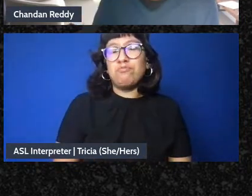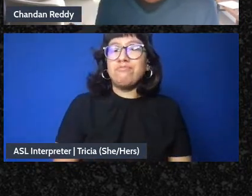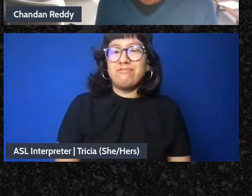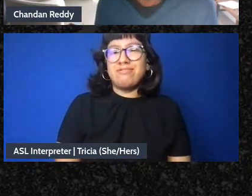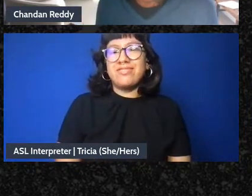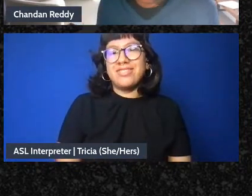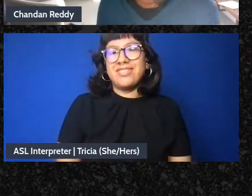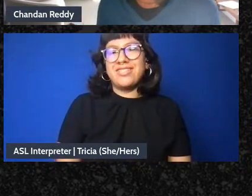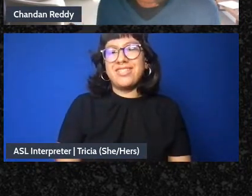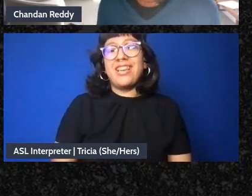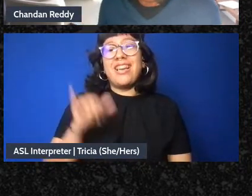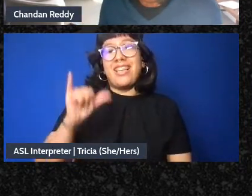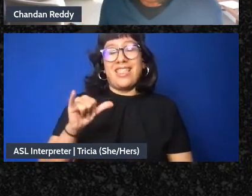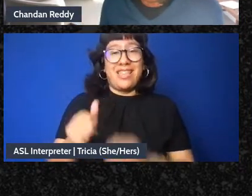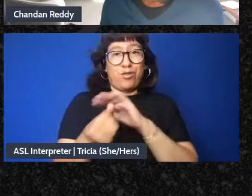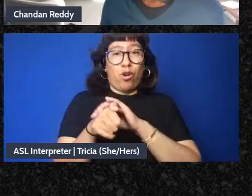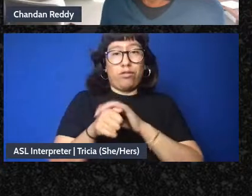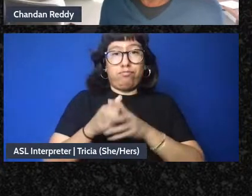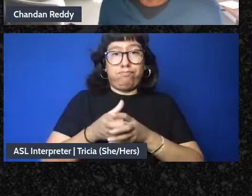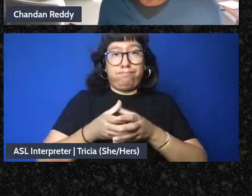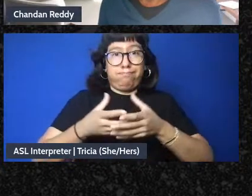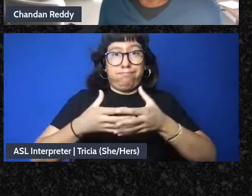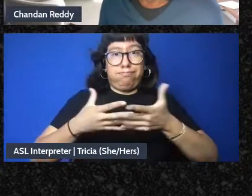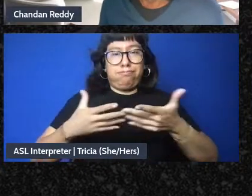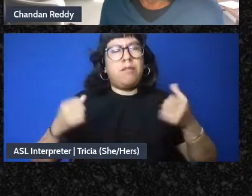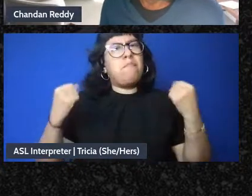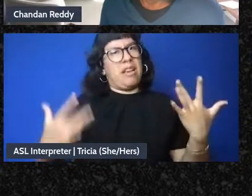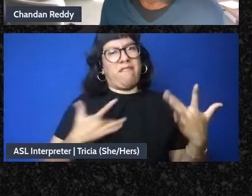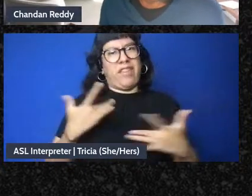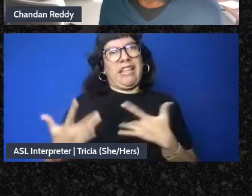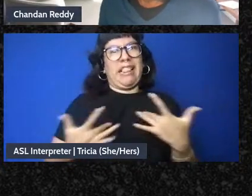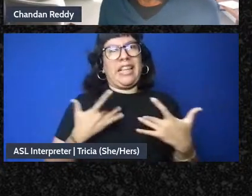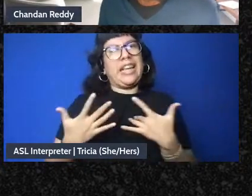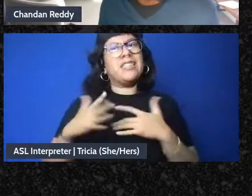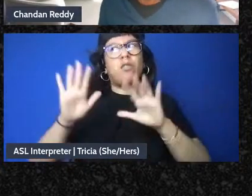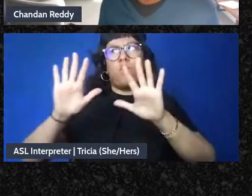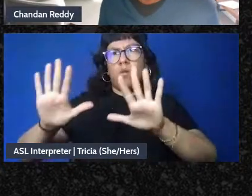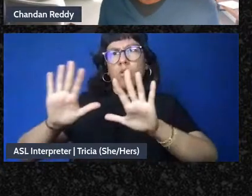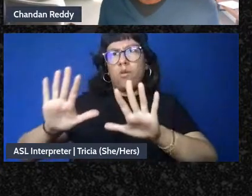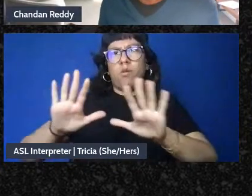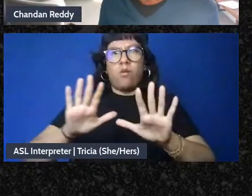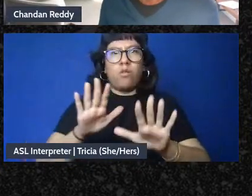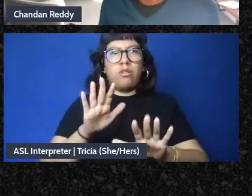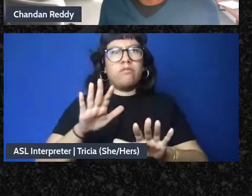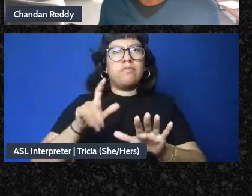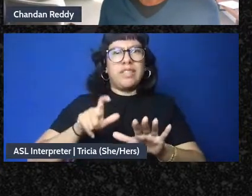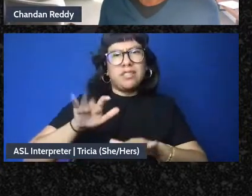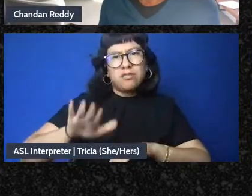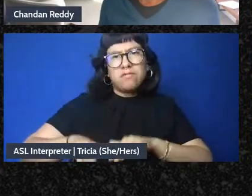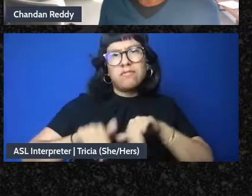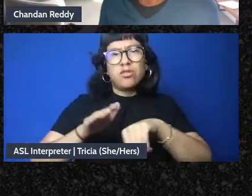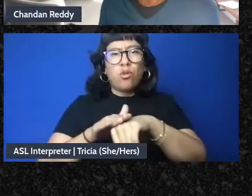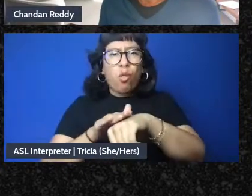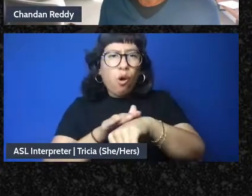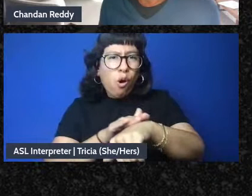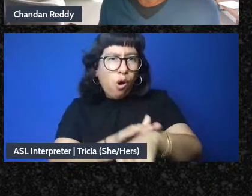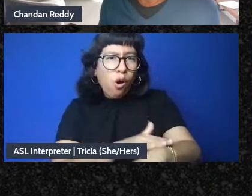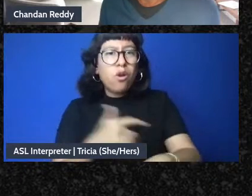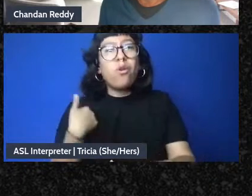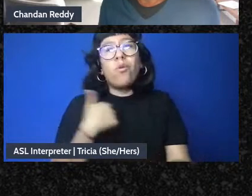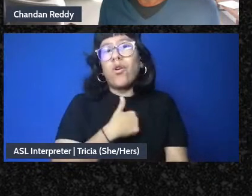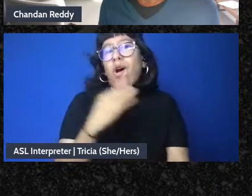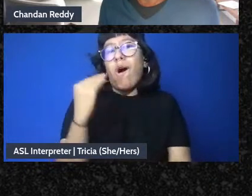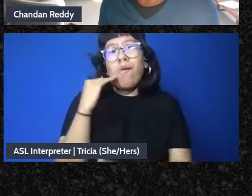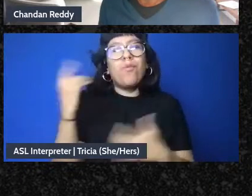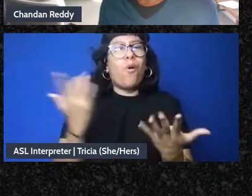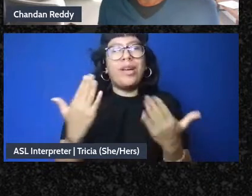who's growing very fast and has a lot of feelings about how we can slow down and know that we're always home home is with us all the